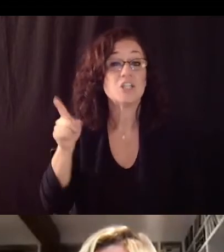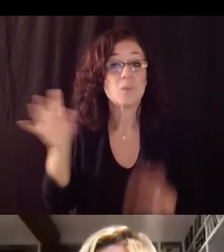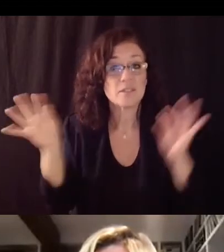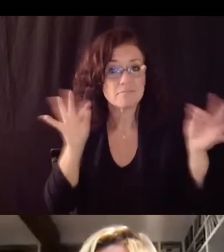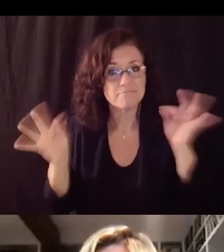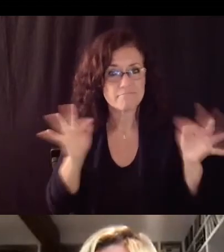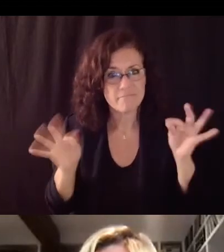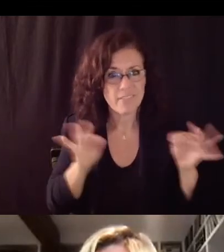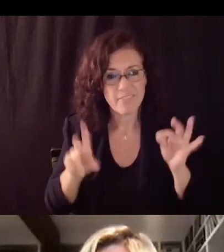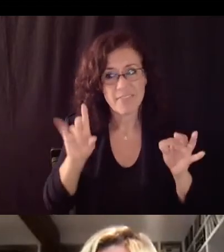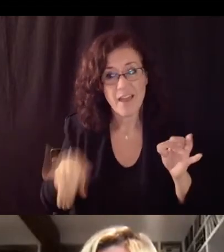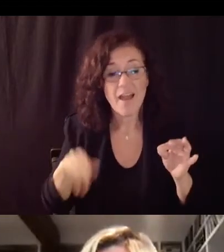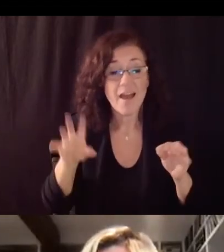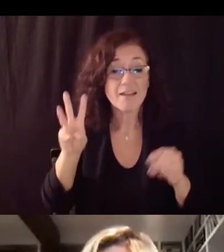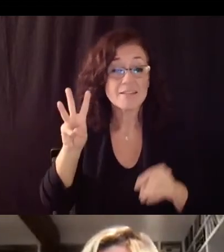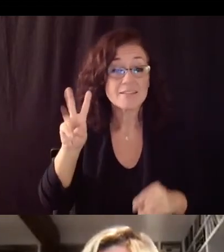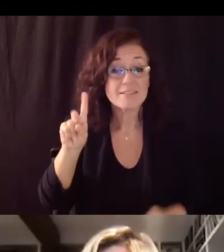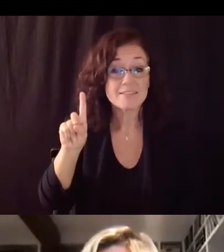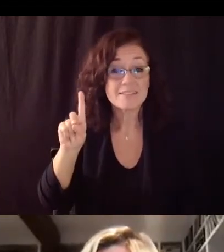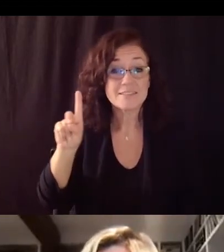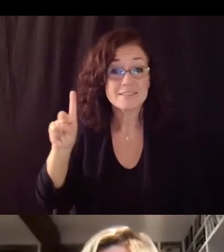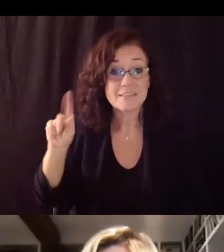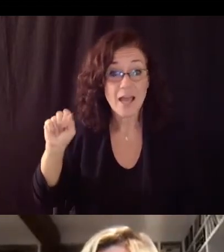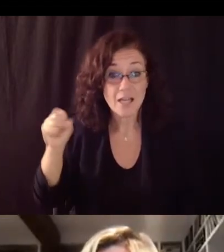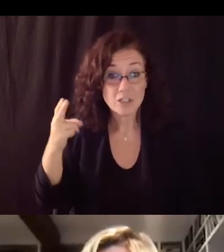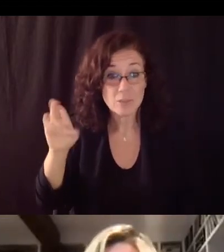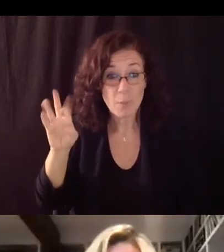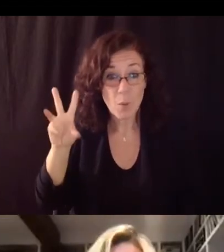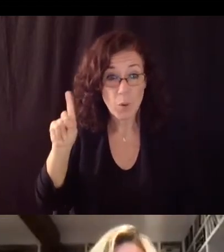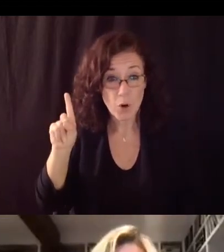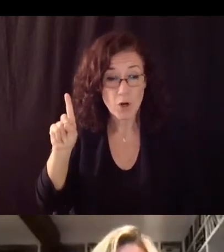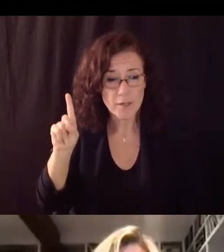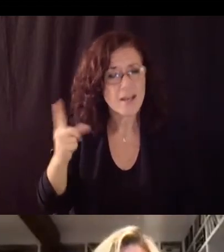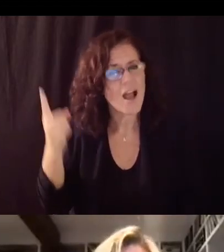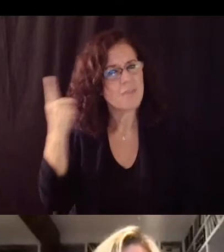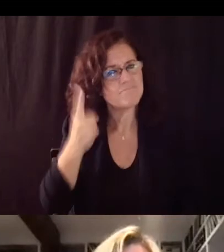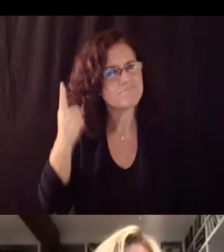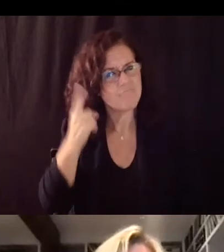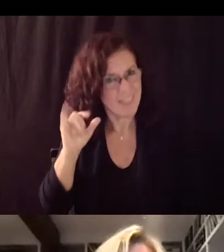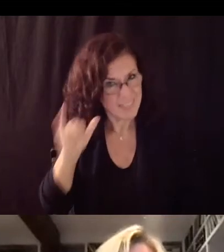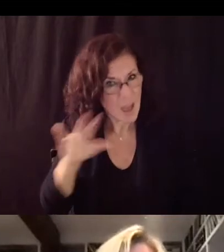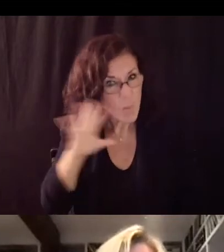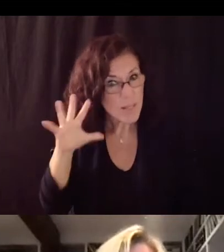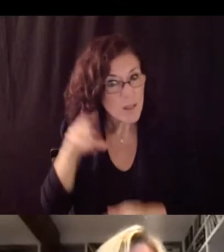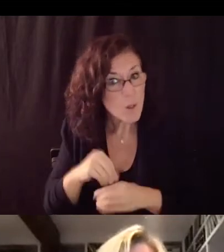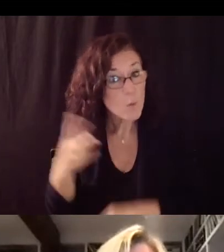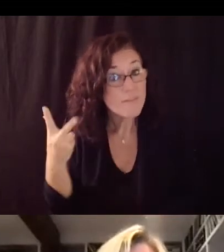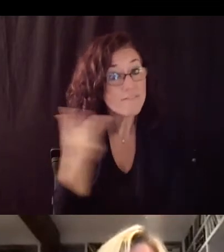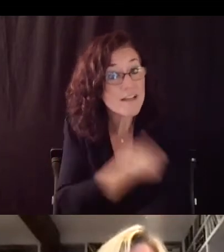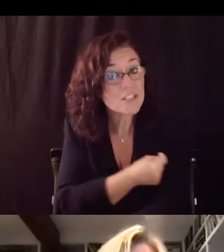if our dashboard will soon include our vaccinations rates